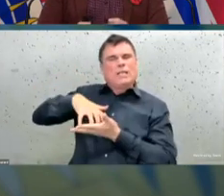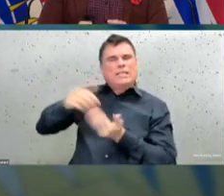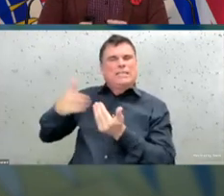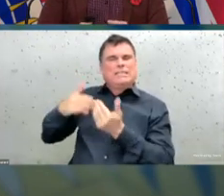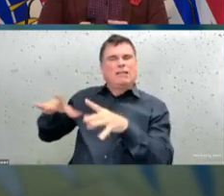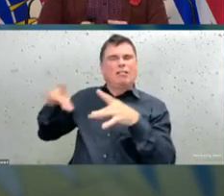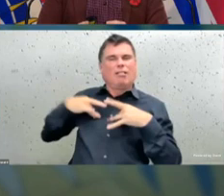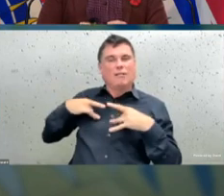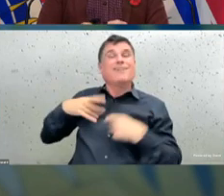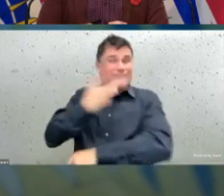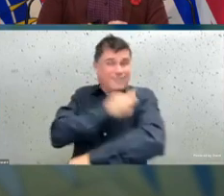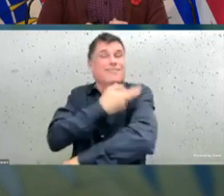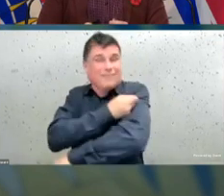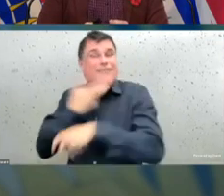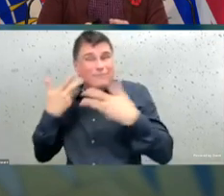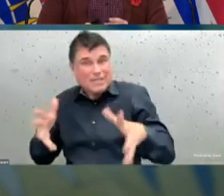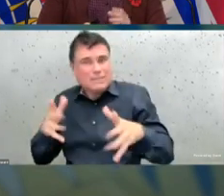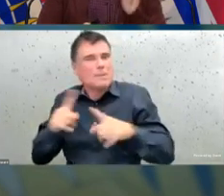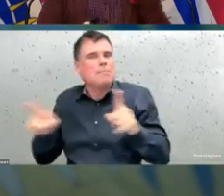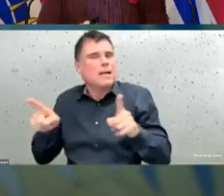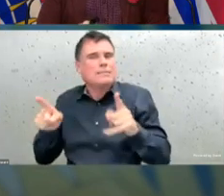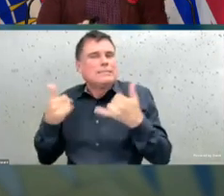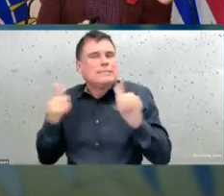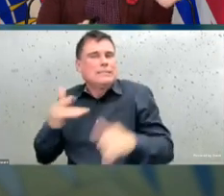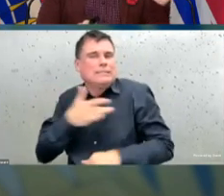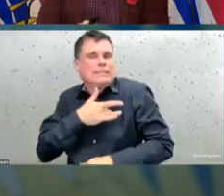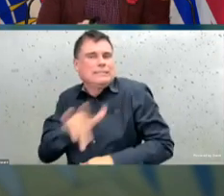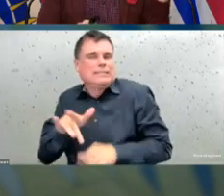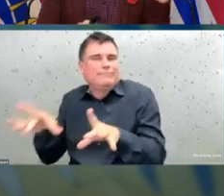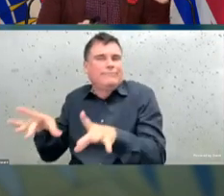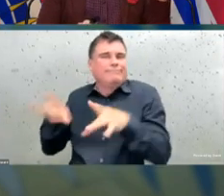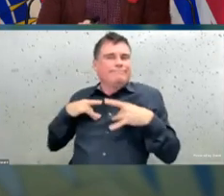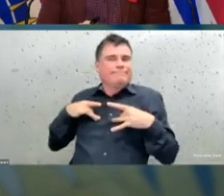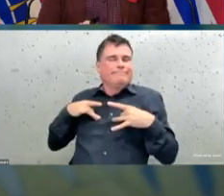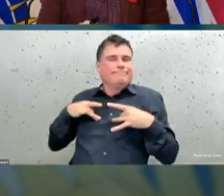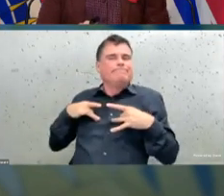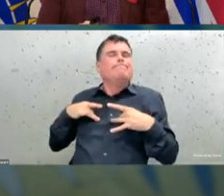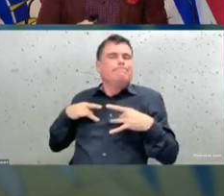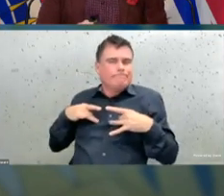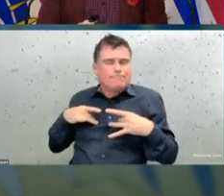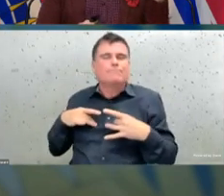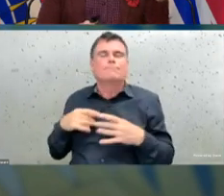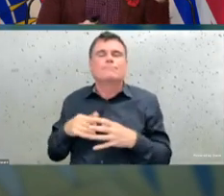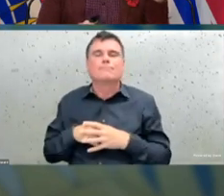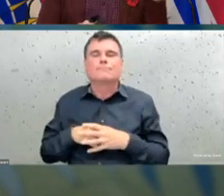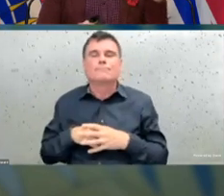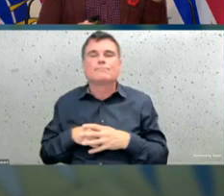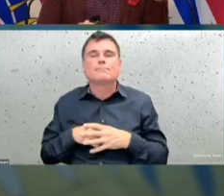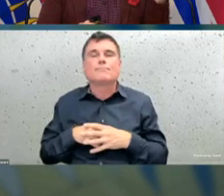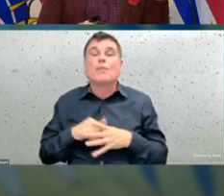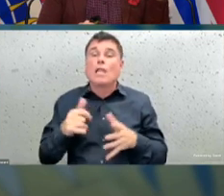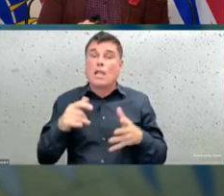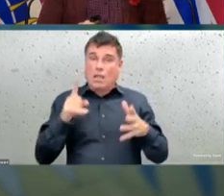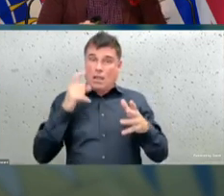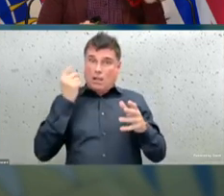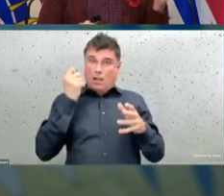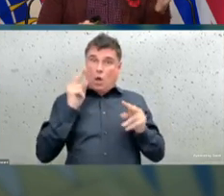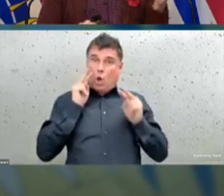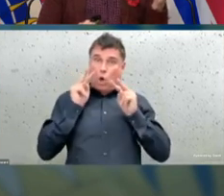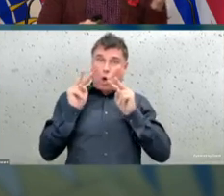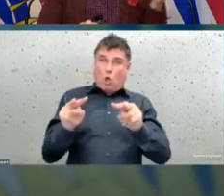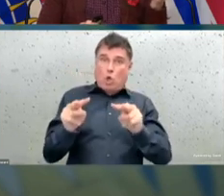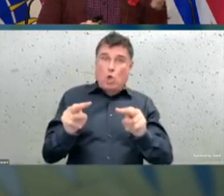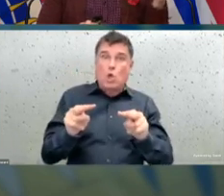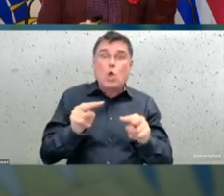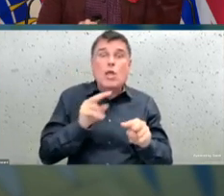what we look at by age, you can see the dramatic impact of protection that vaccination gives across